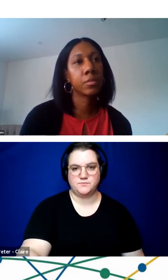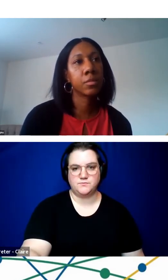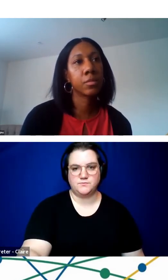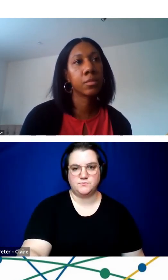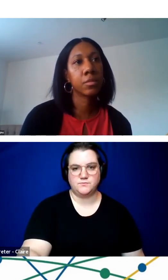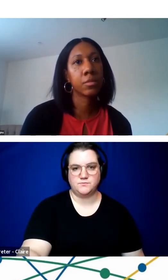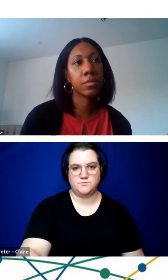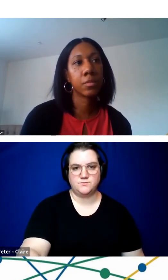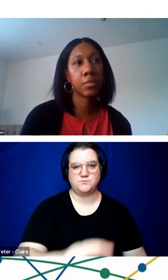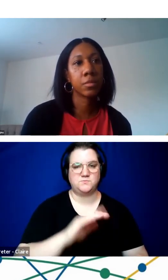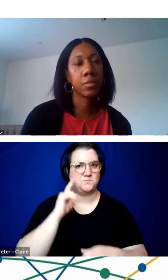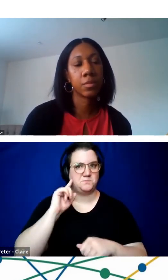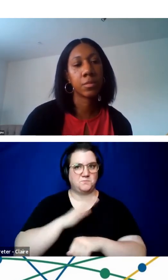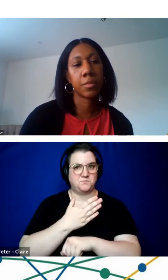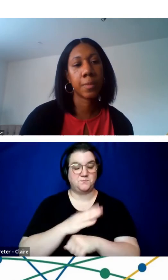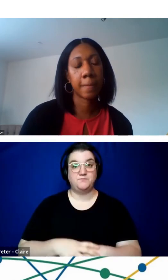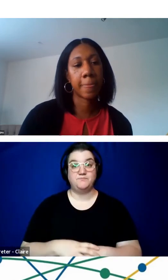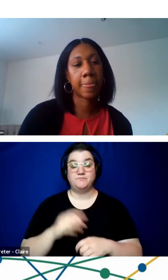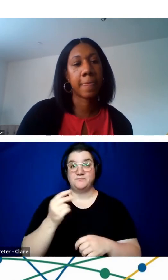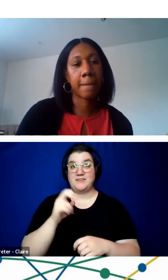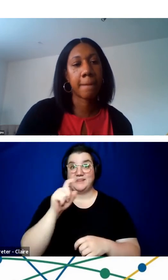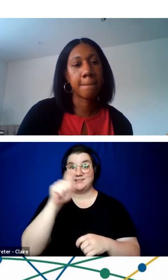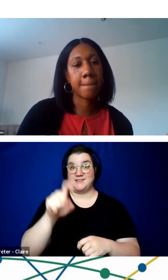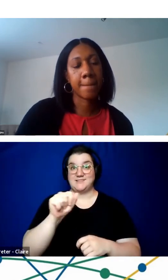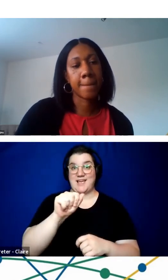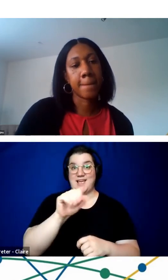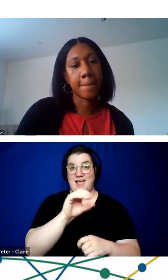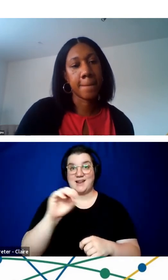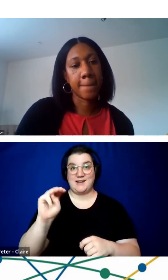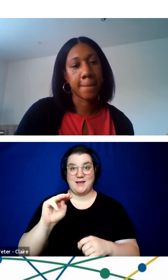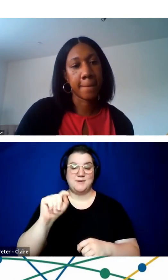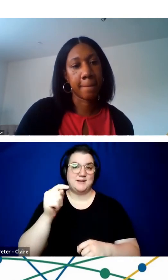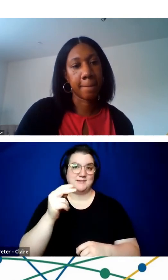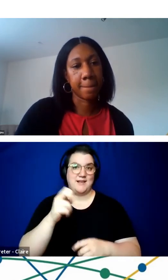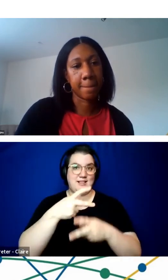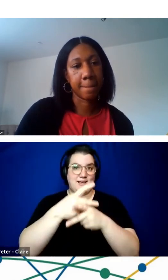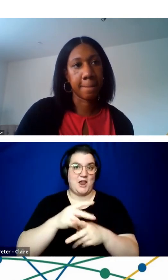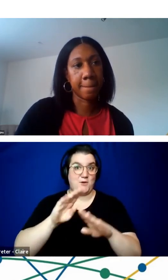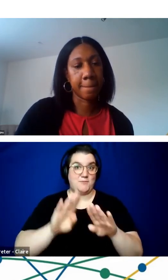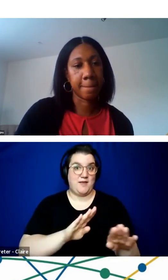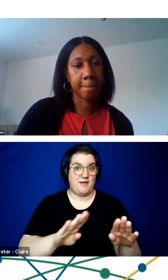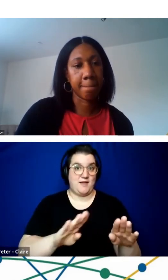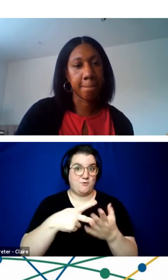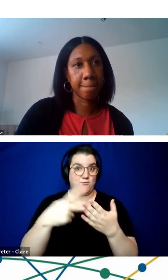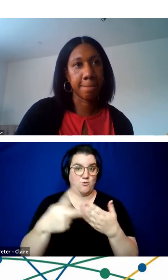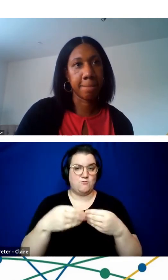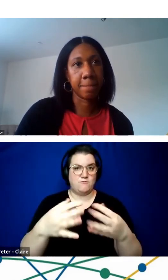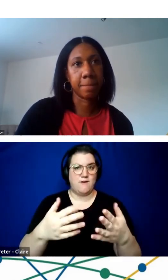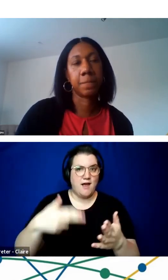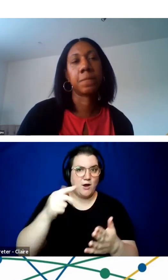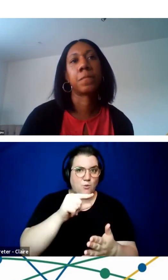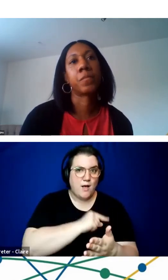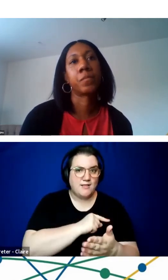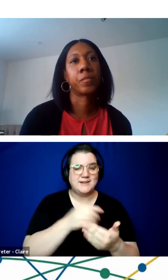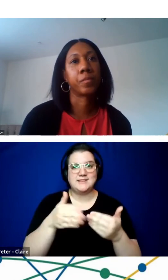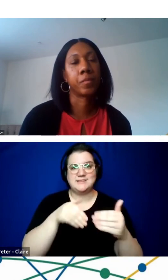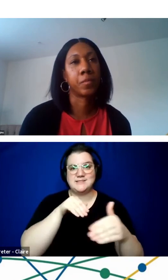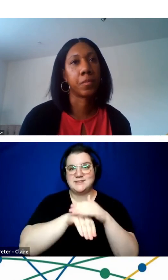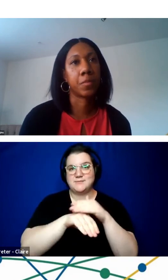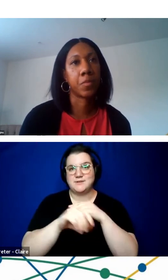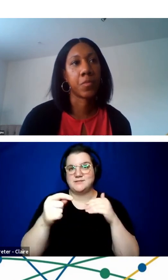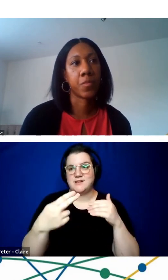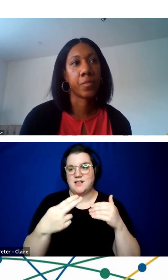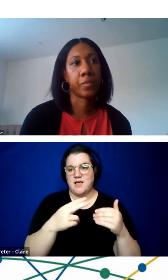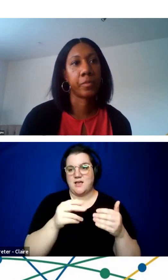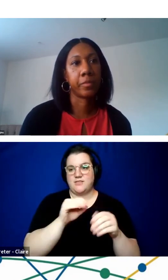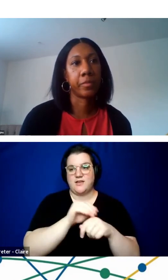The Texas A&M Telebehavioral Care Program provides high quality, easily accessible, telehealth counseling services